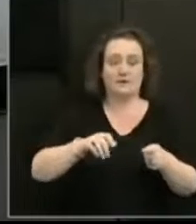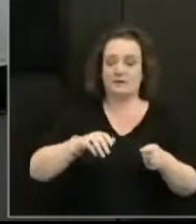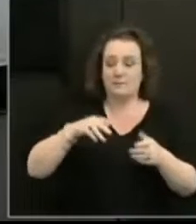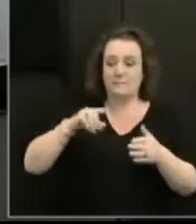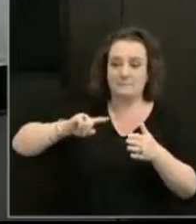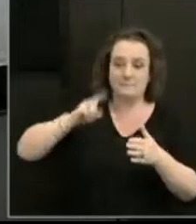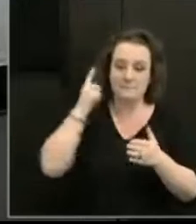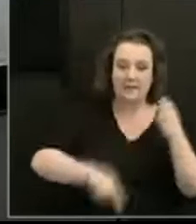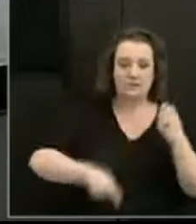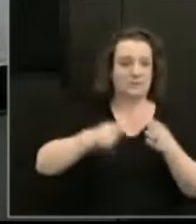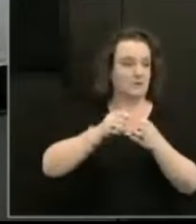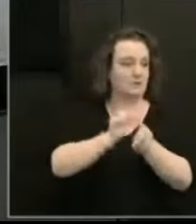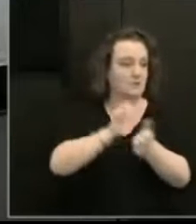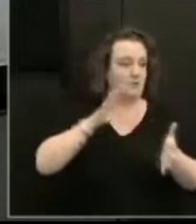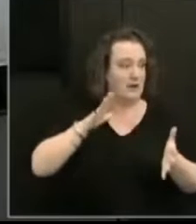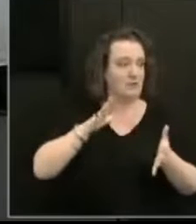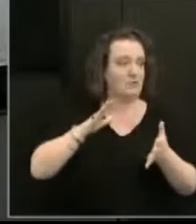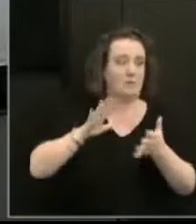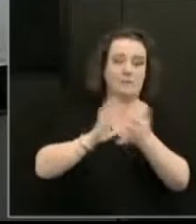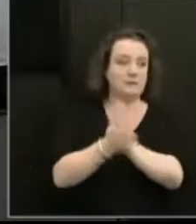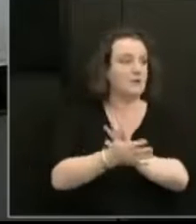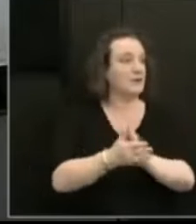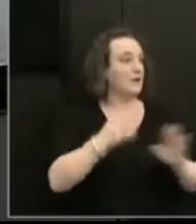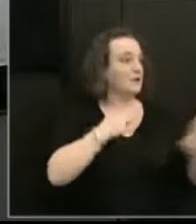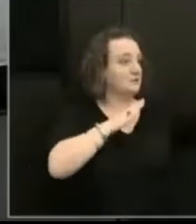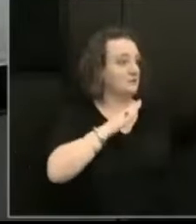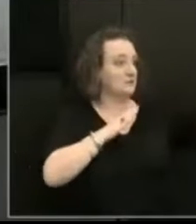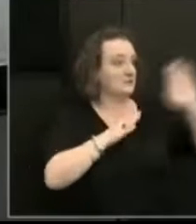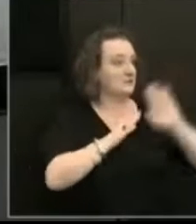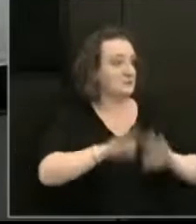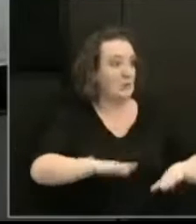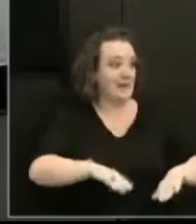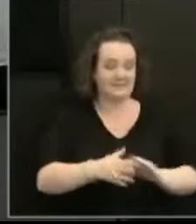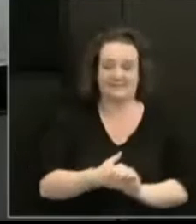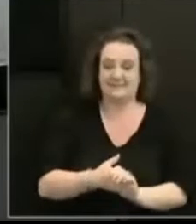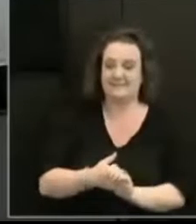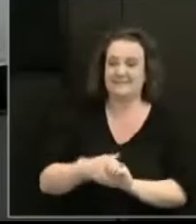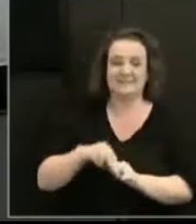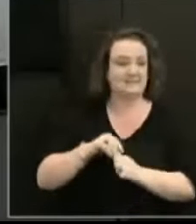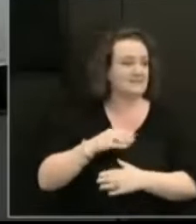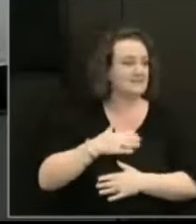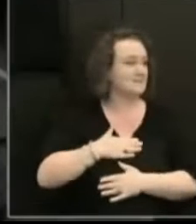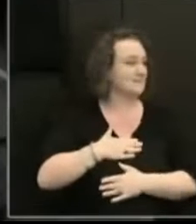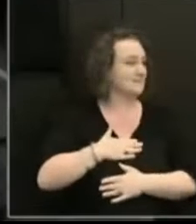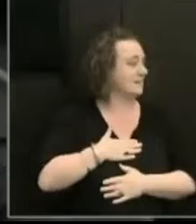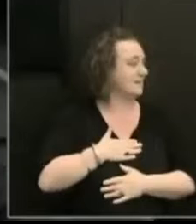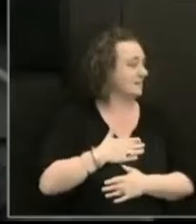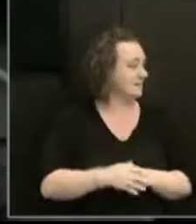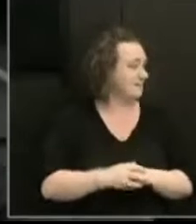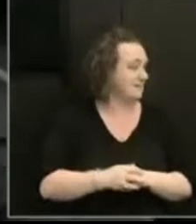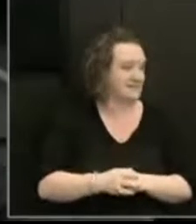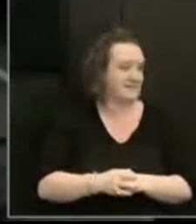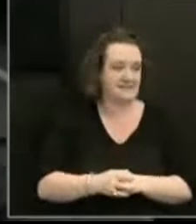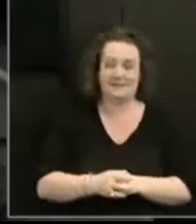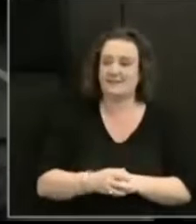punishment. The right to freedom from exploitation, violence and abuse. The right to live independently and the right to... If